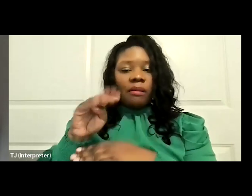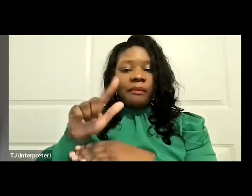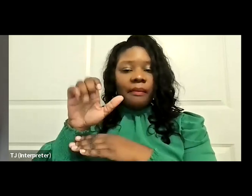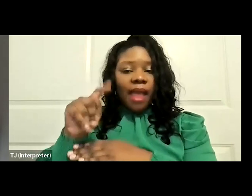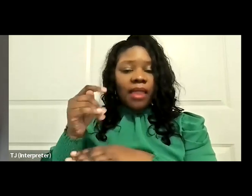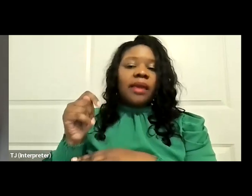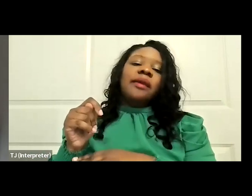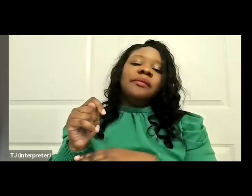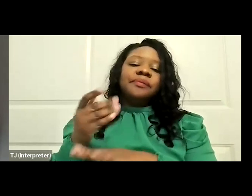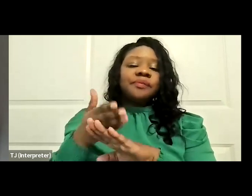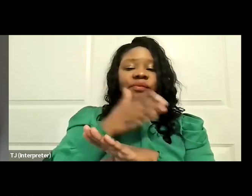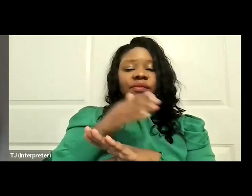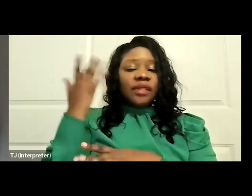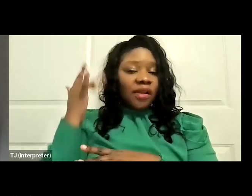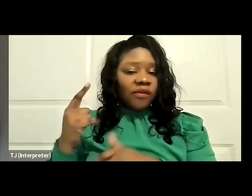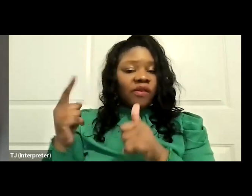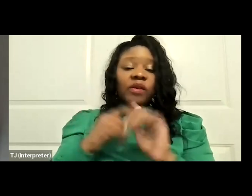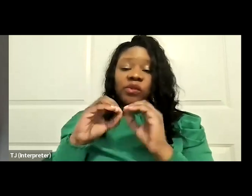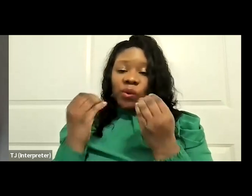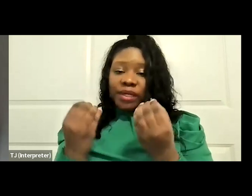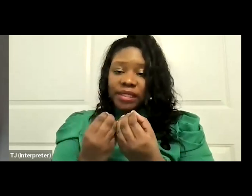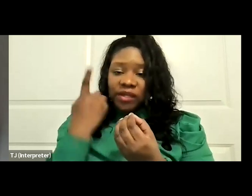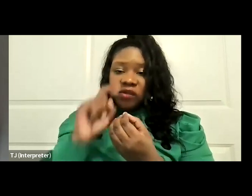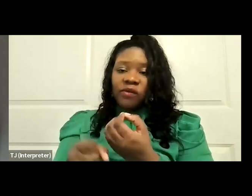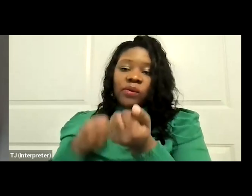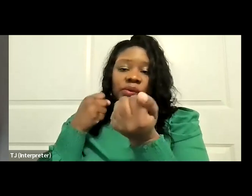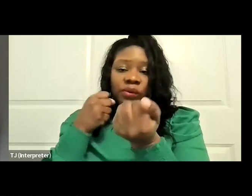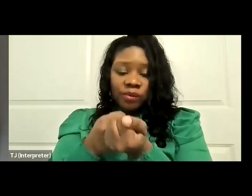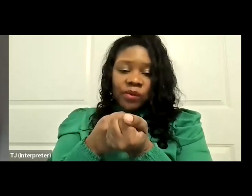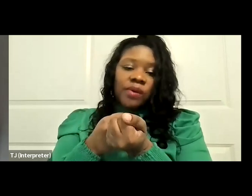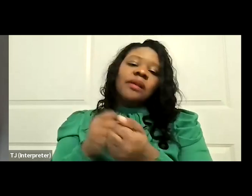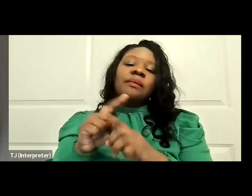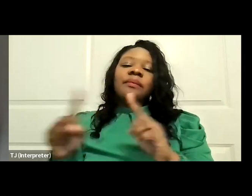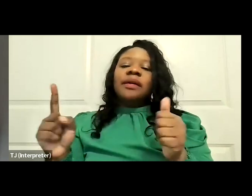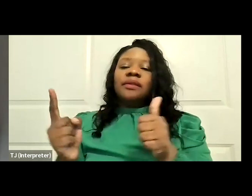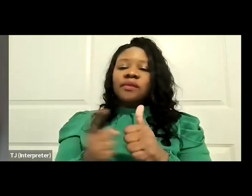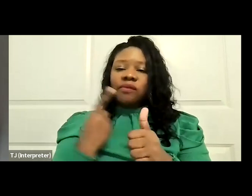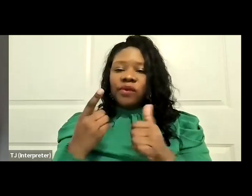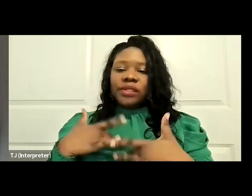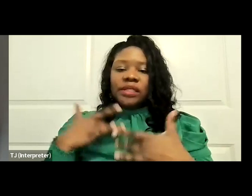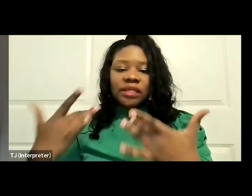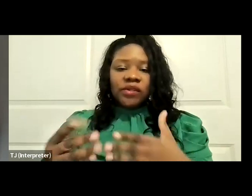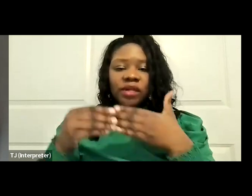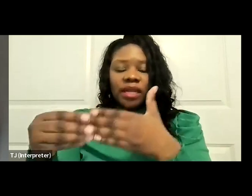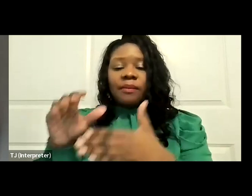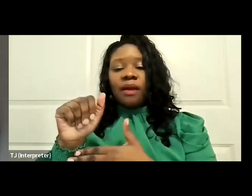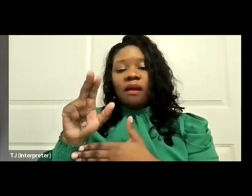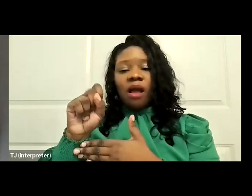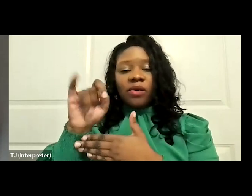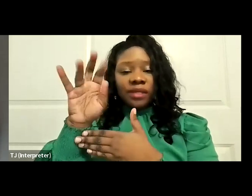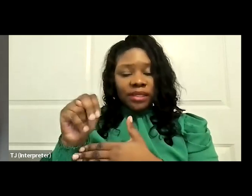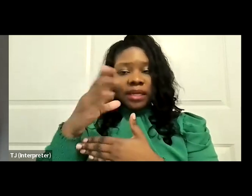organizations to endorse and was an ongoing partner in the work, but the actual initiative was led by Austin Buettner and the coalition.